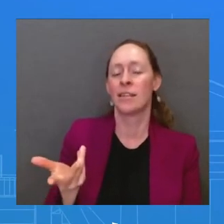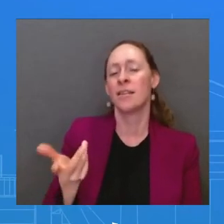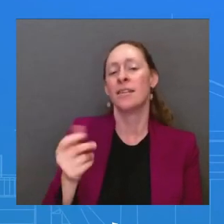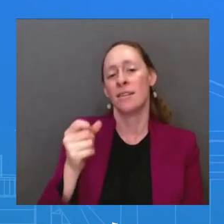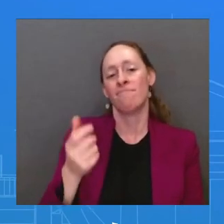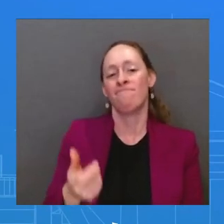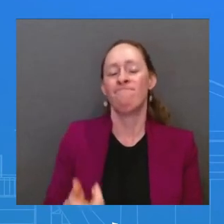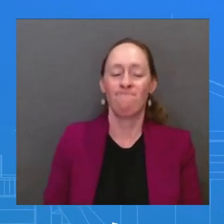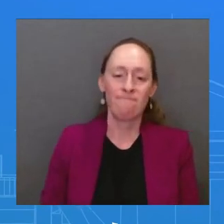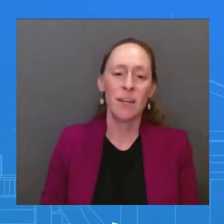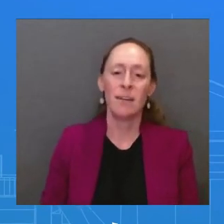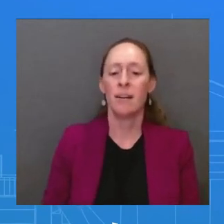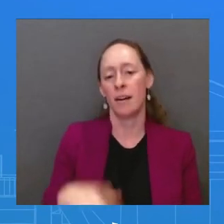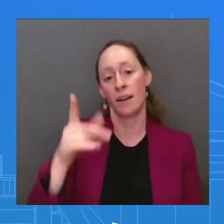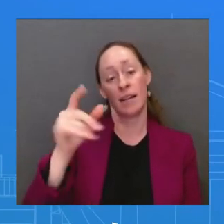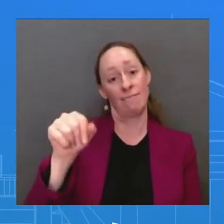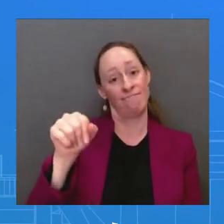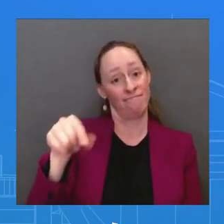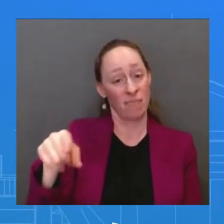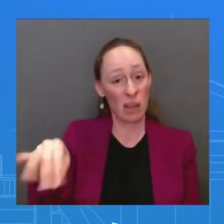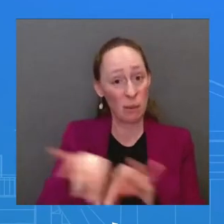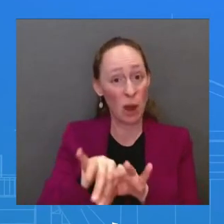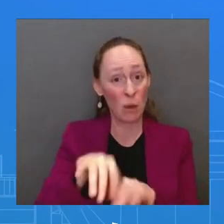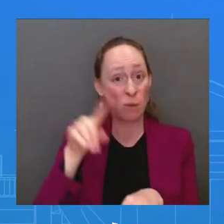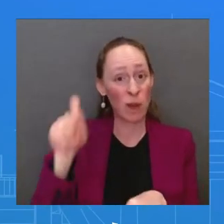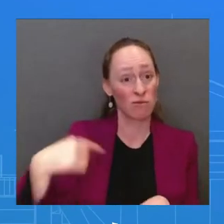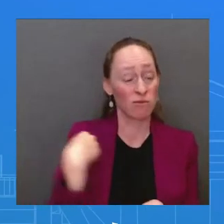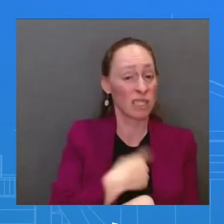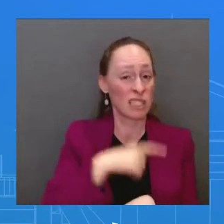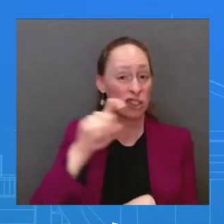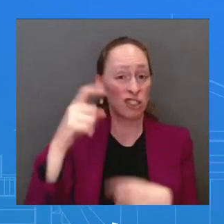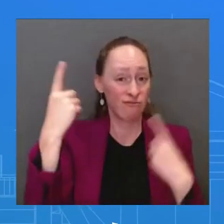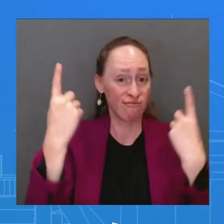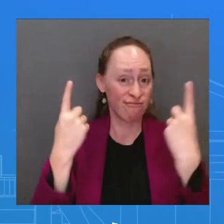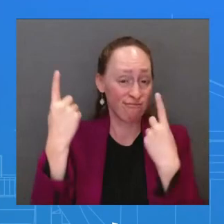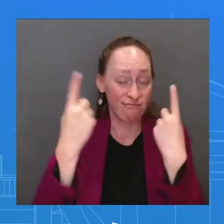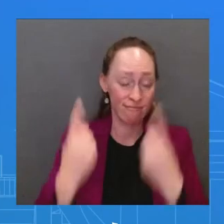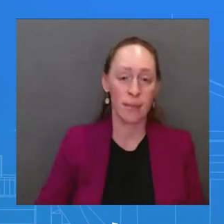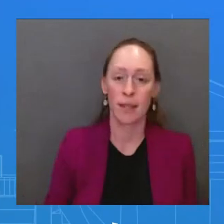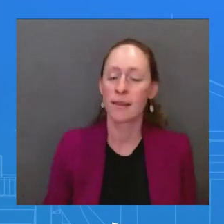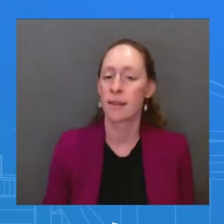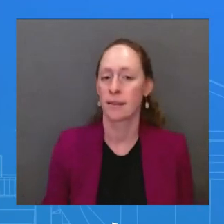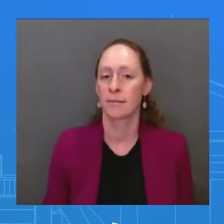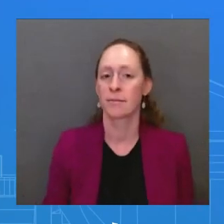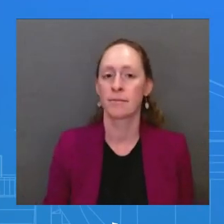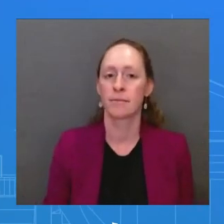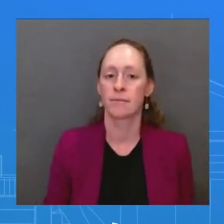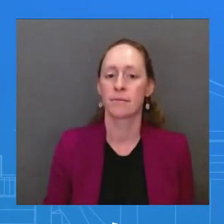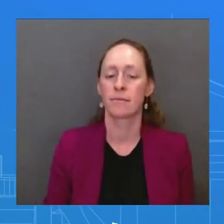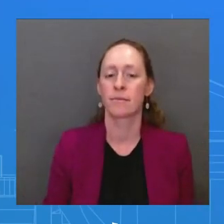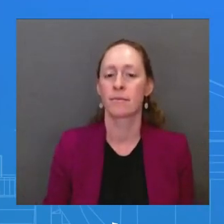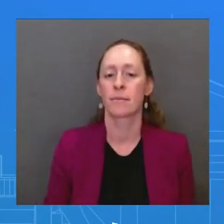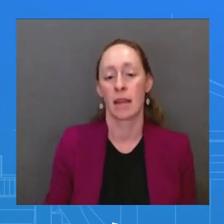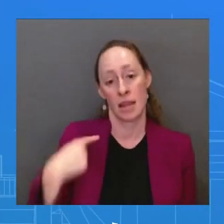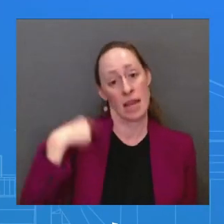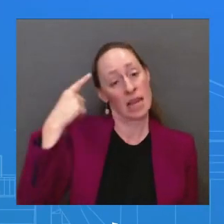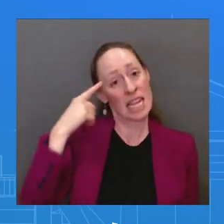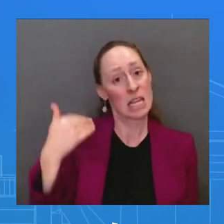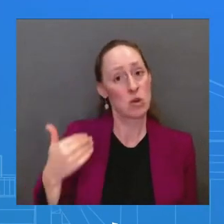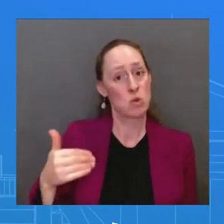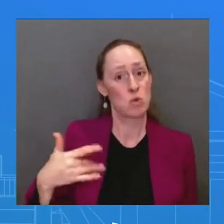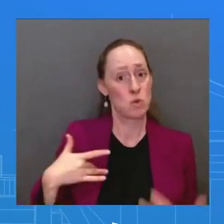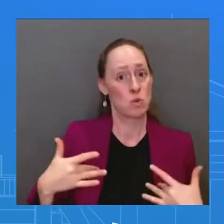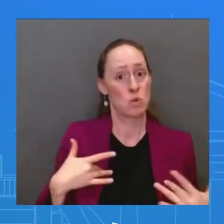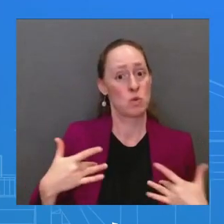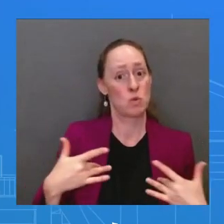be provided if it were to be provided. And then I think it says a lot that Russia is having to turn to a country